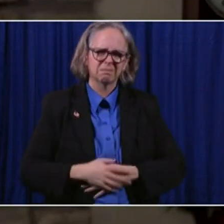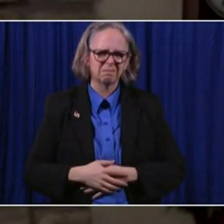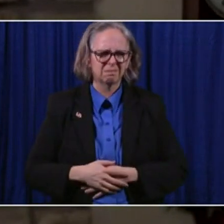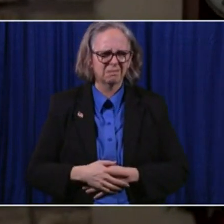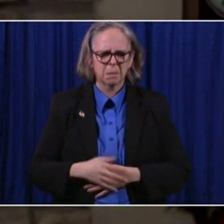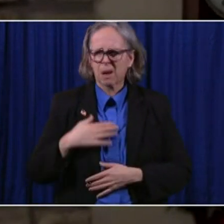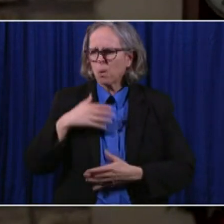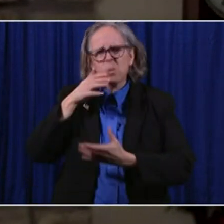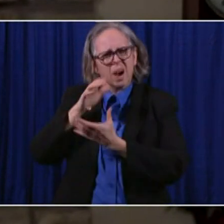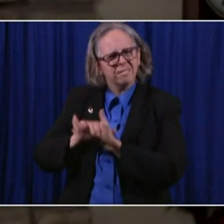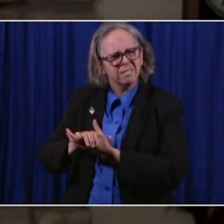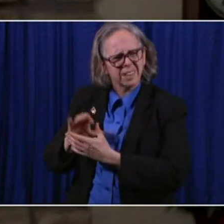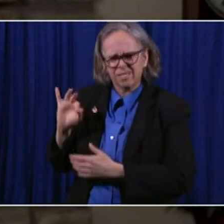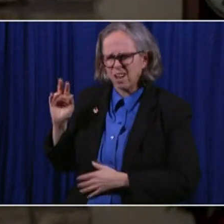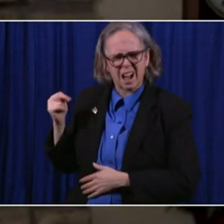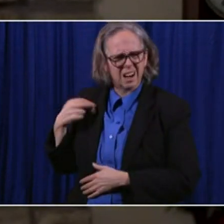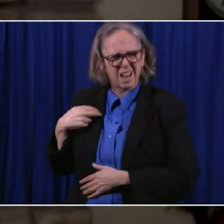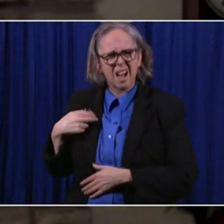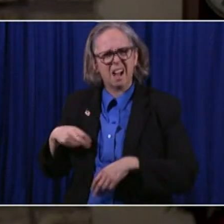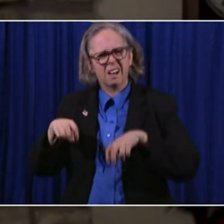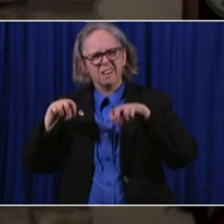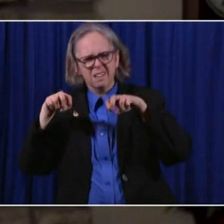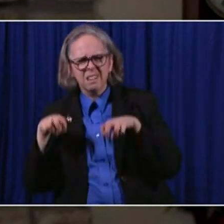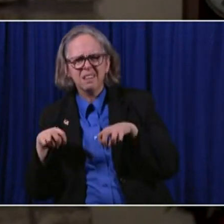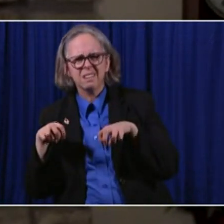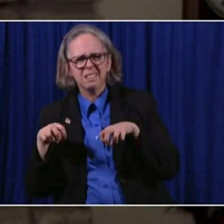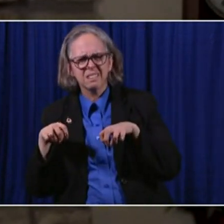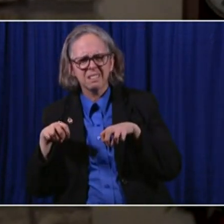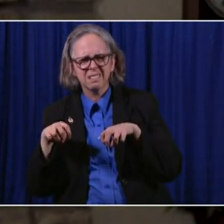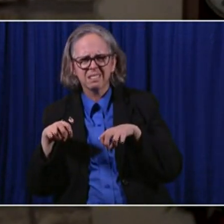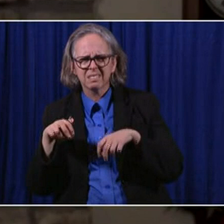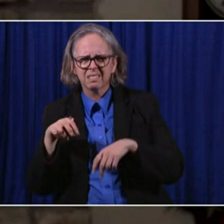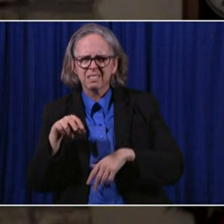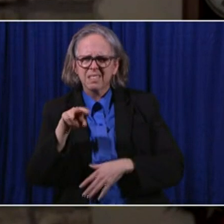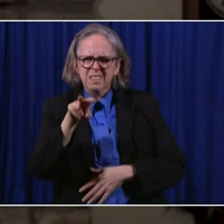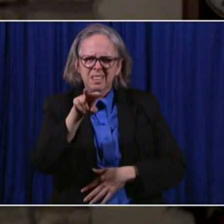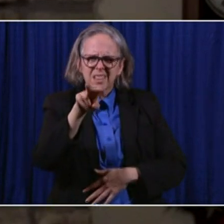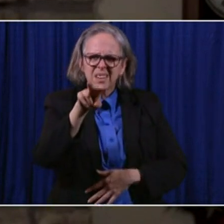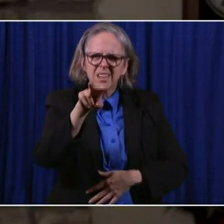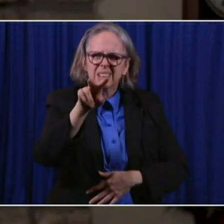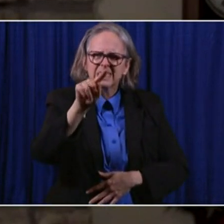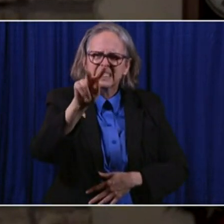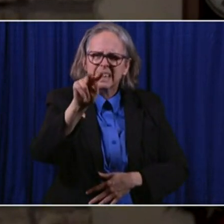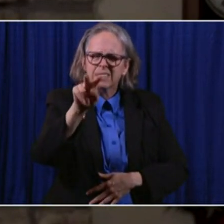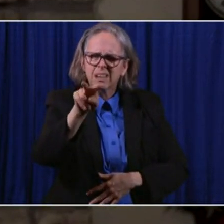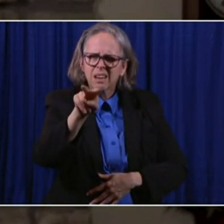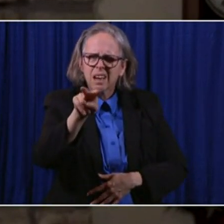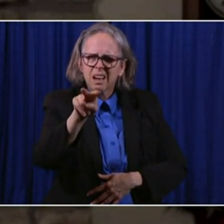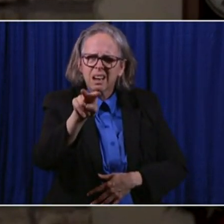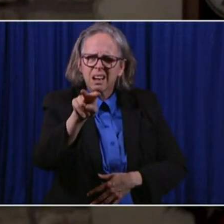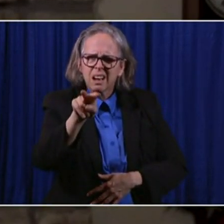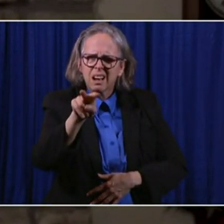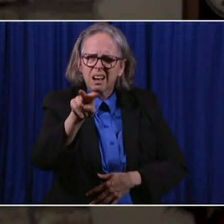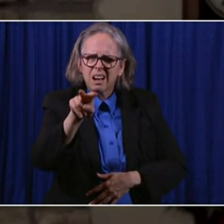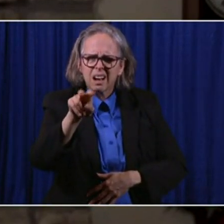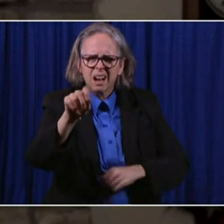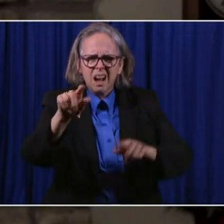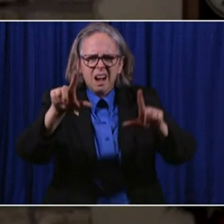were focused on our TV screen, watching the images of the Capitol,